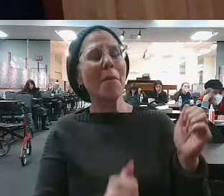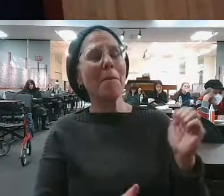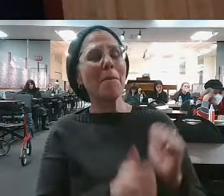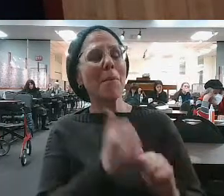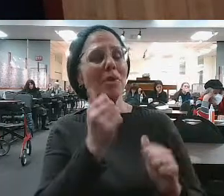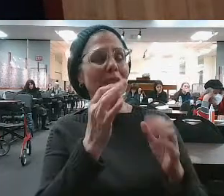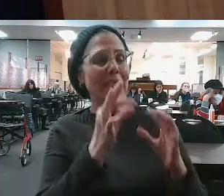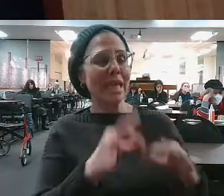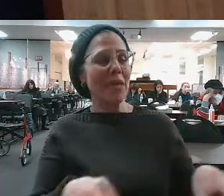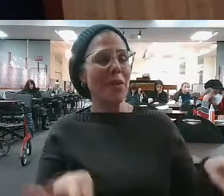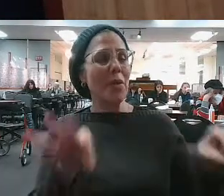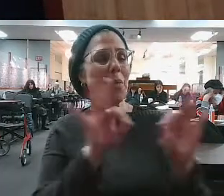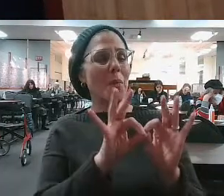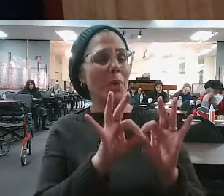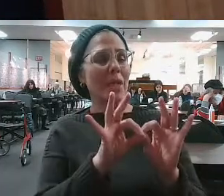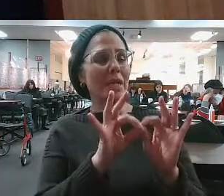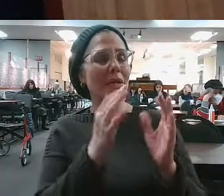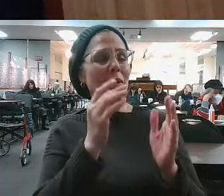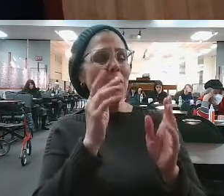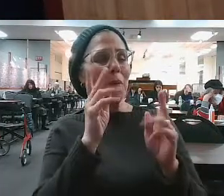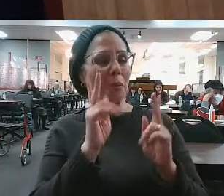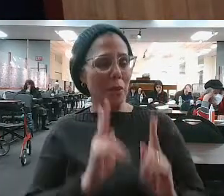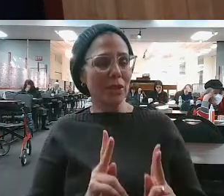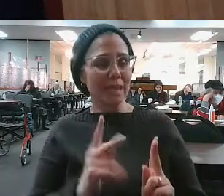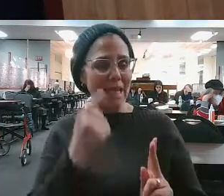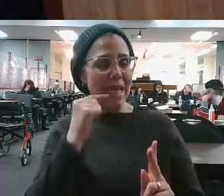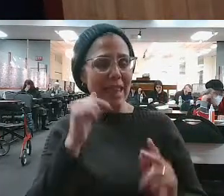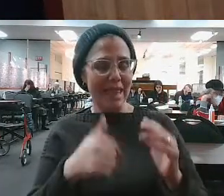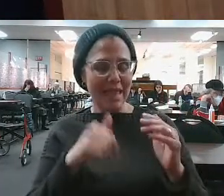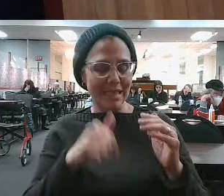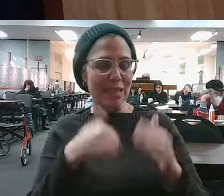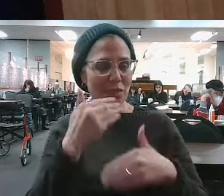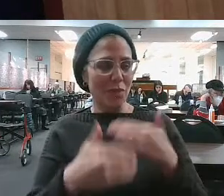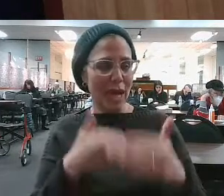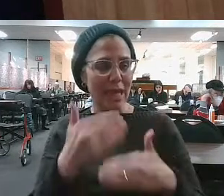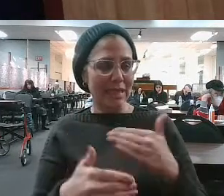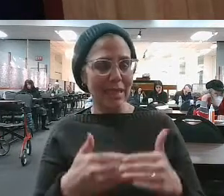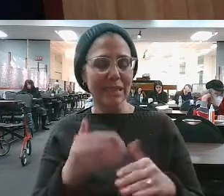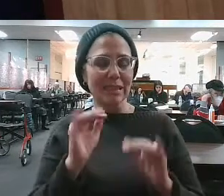important person in this entire process. He goes on.